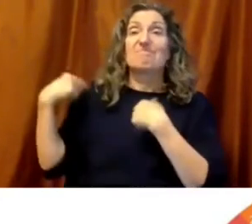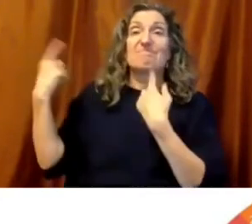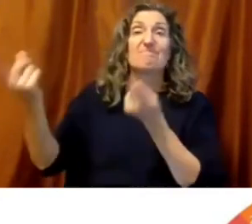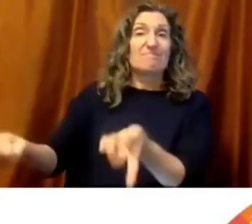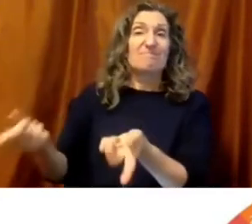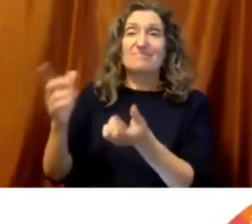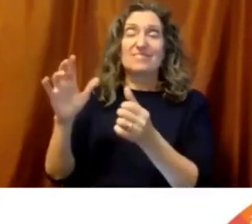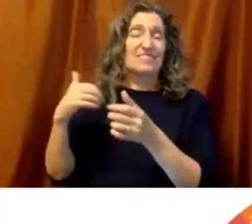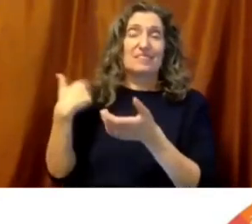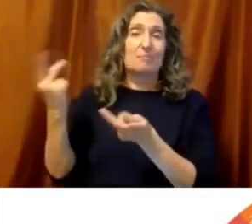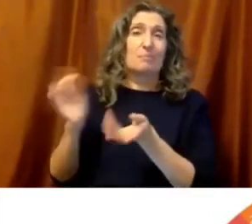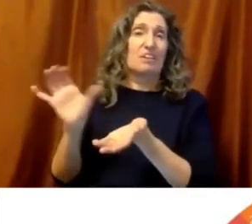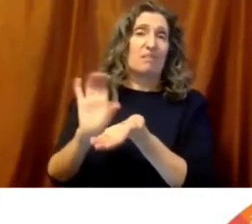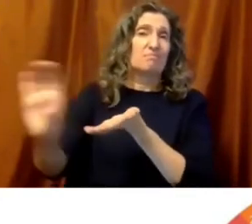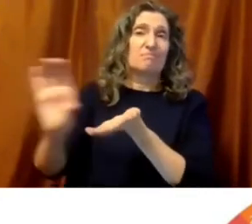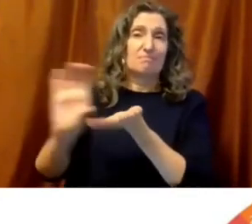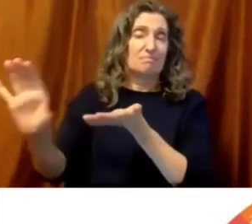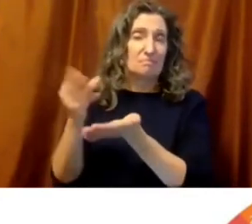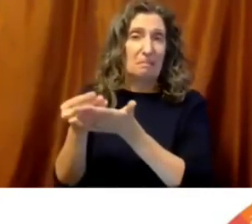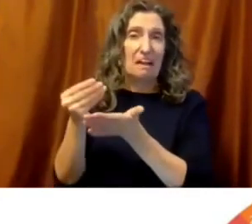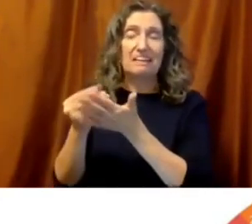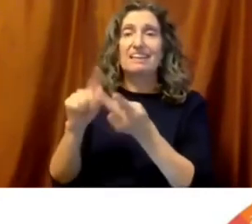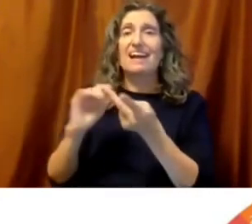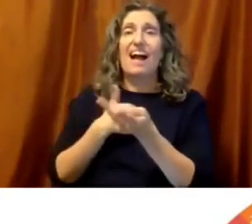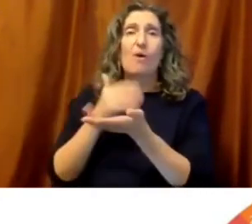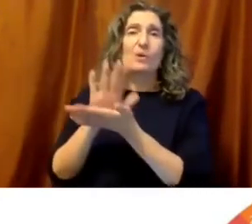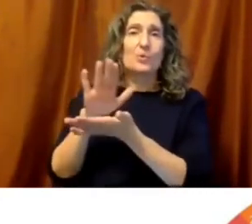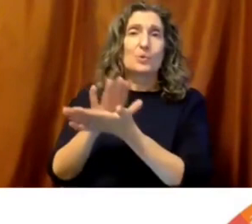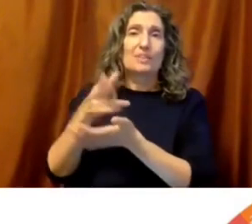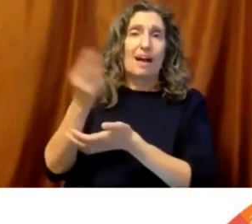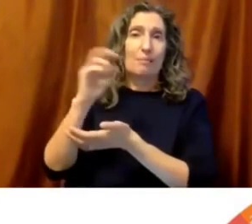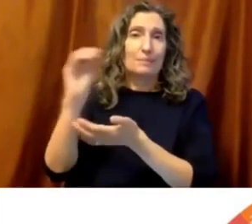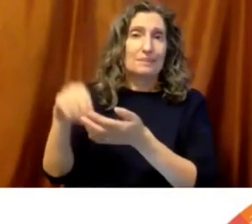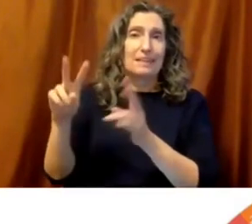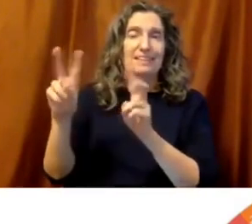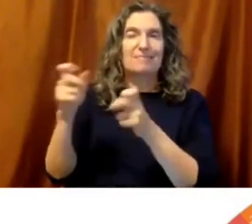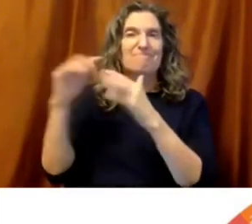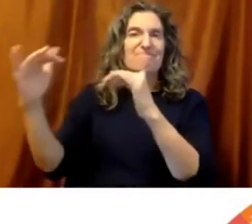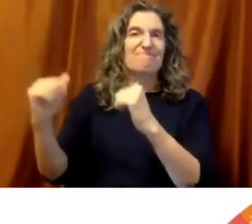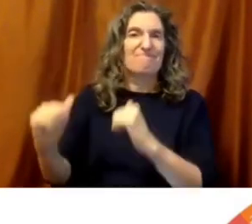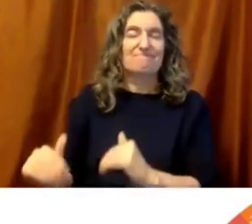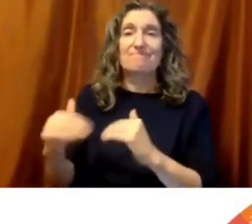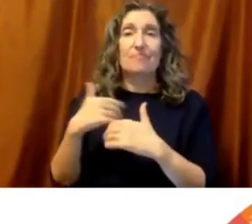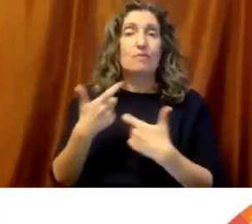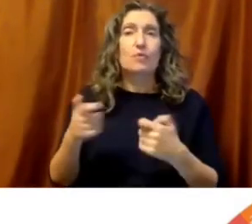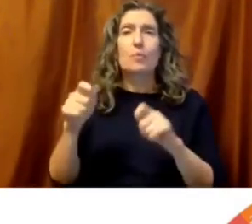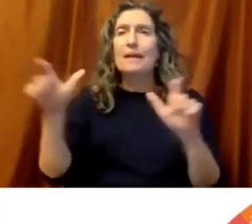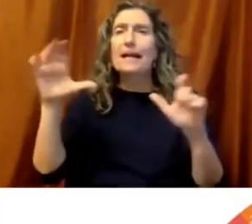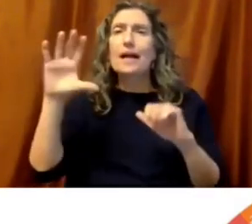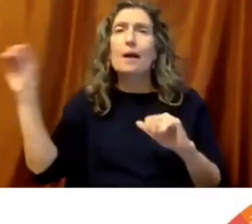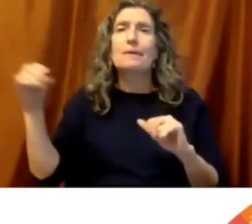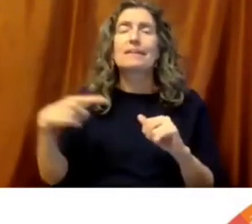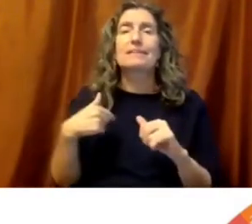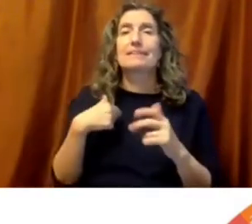we target those who are most left behind. So this is North Minneapolis is disproportionately African American, disproportionately